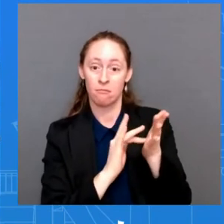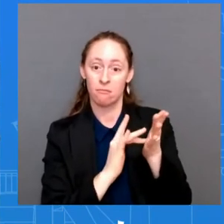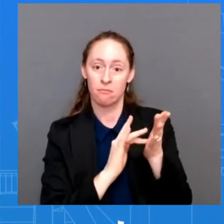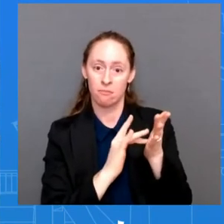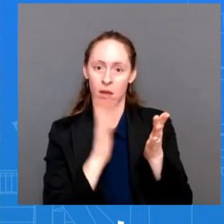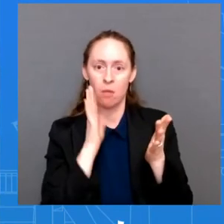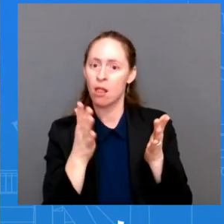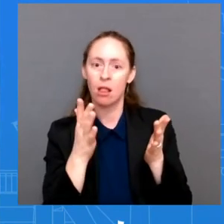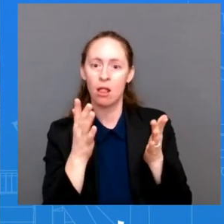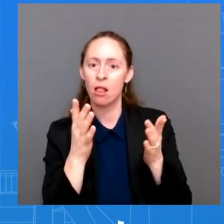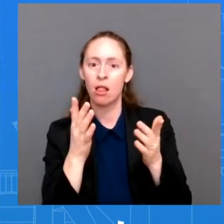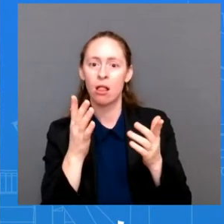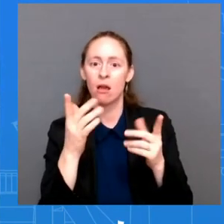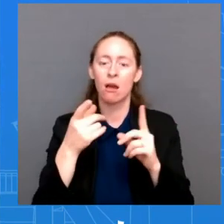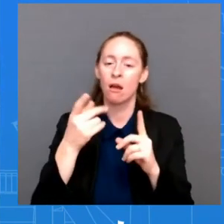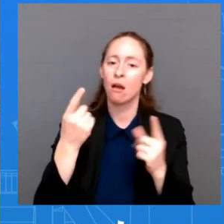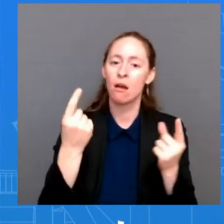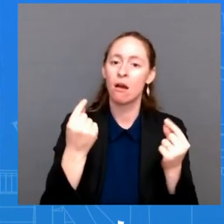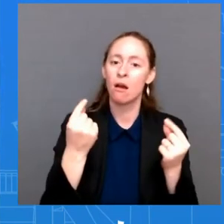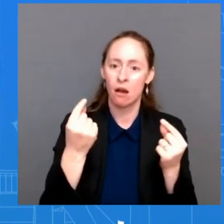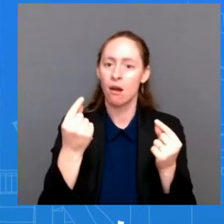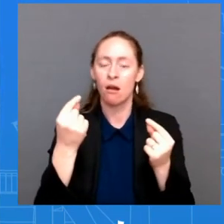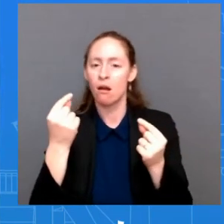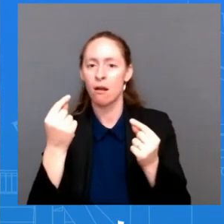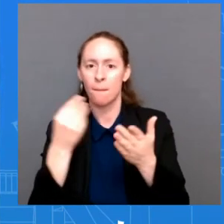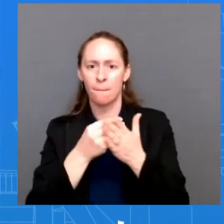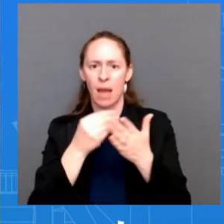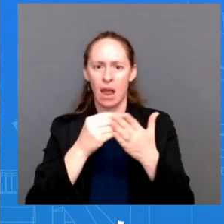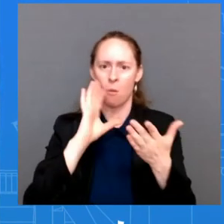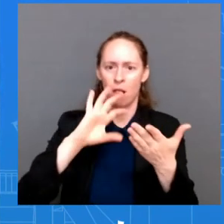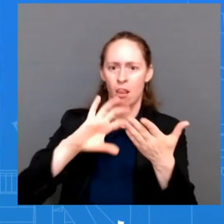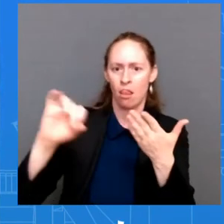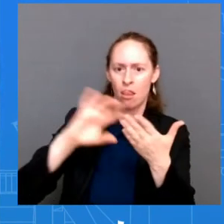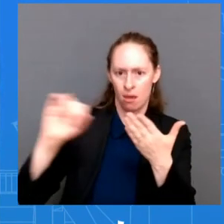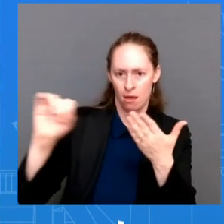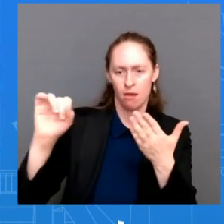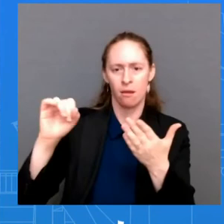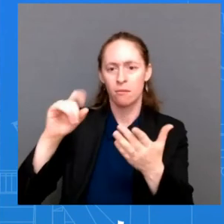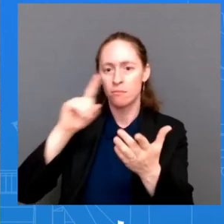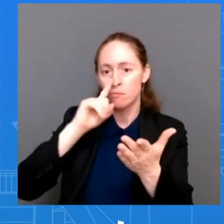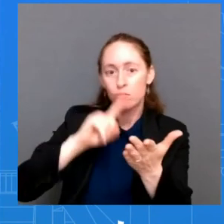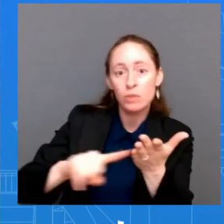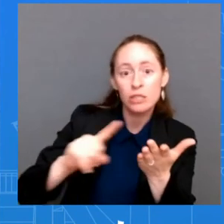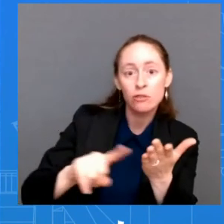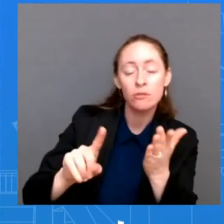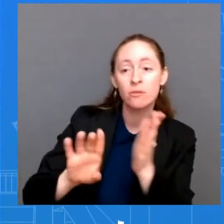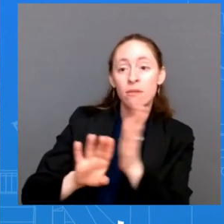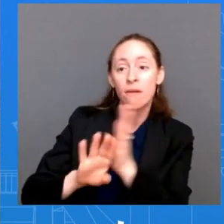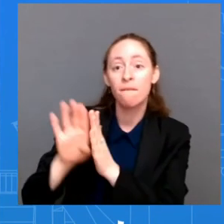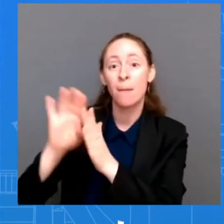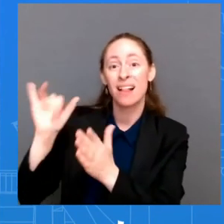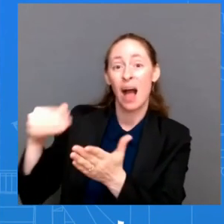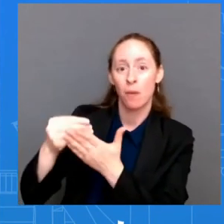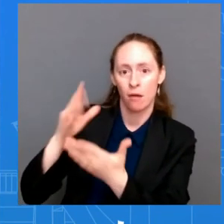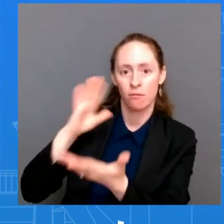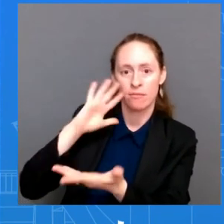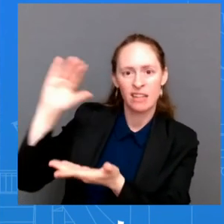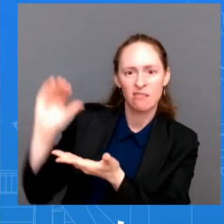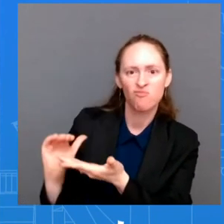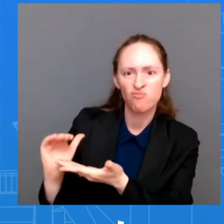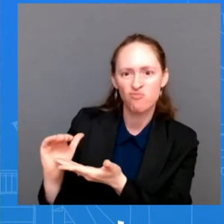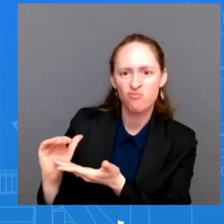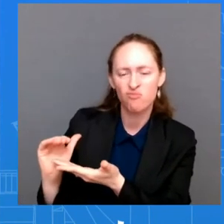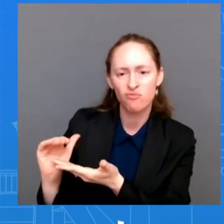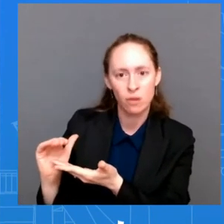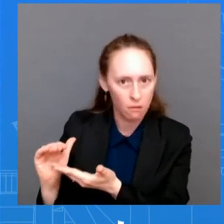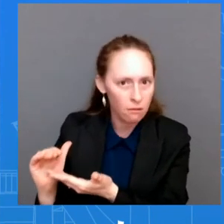research and development perhaps being encrypt uh there's also the national association of manufacturers which says that the pay